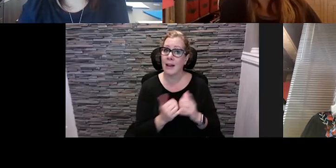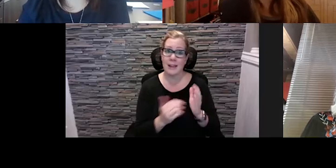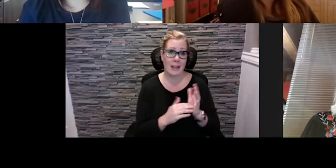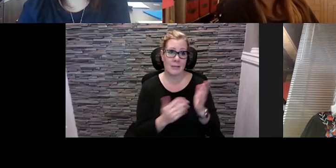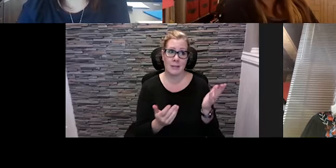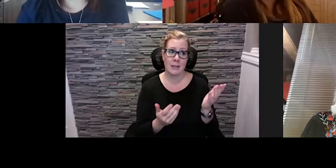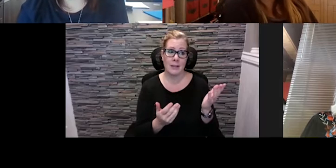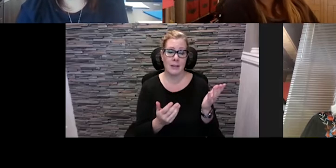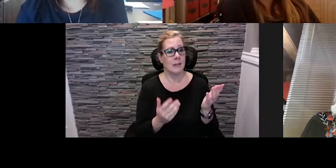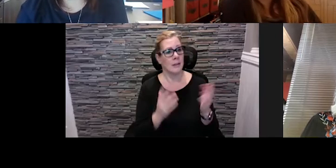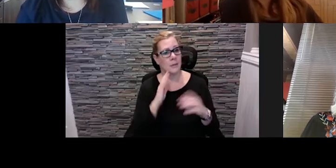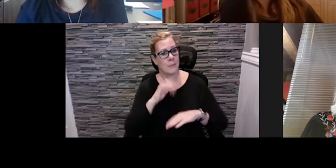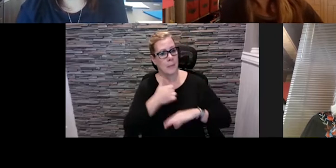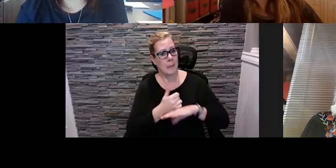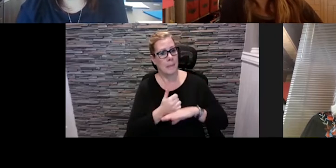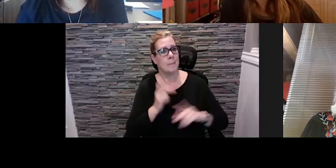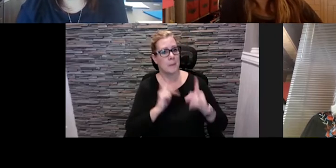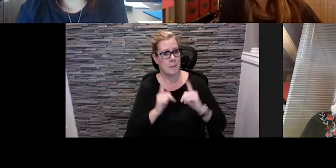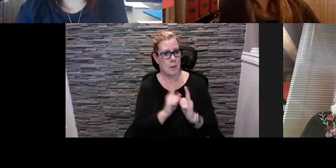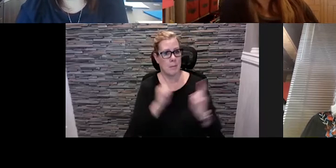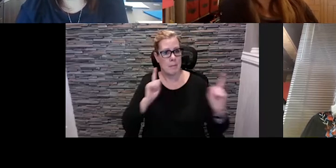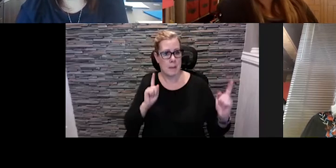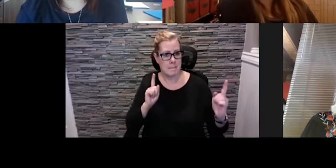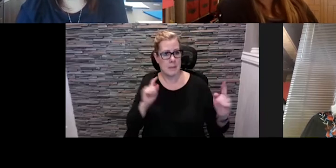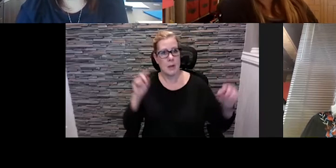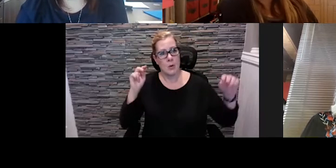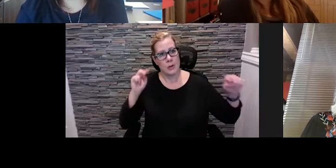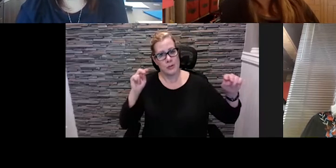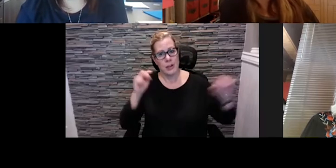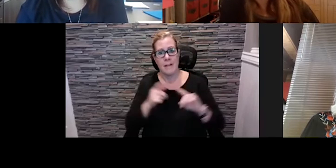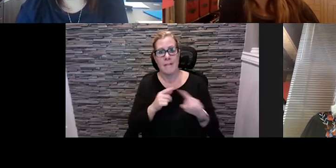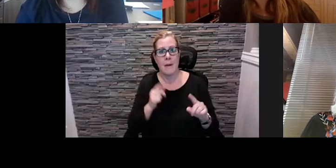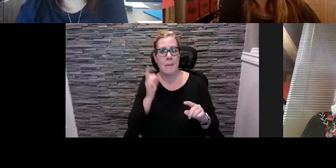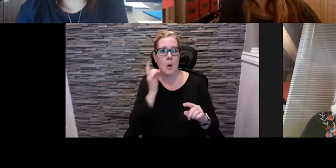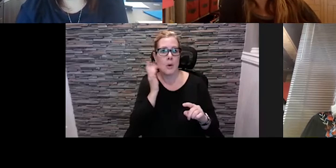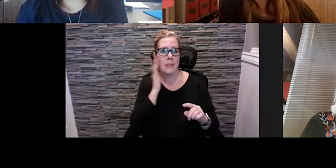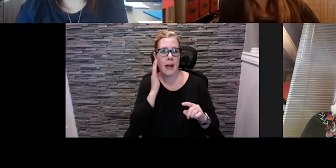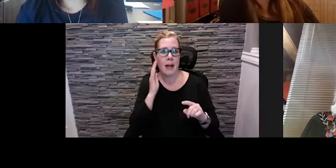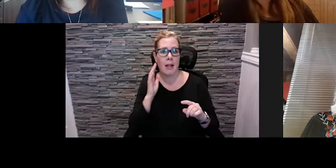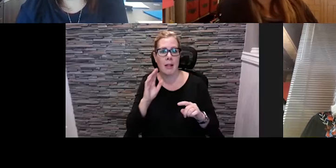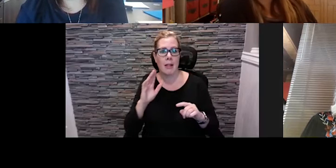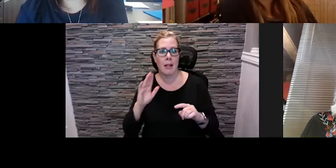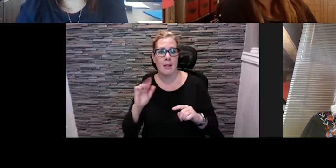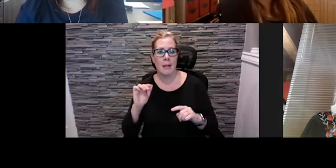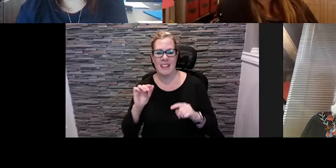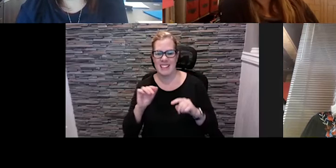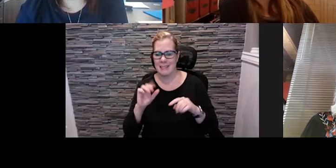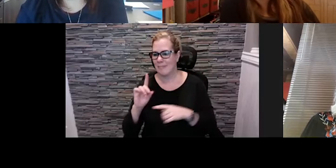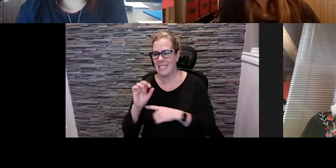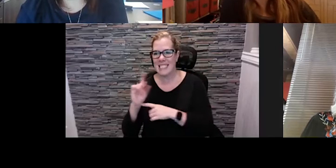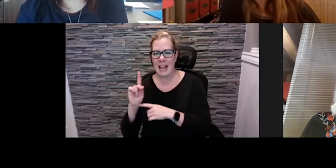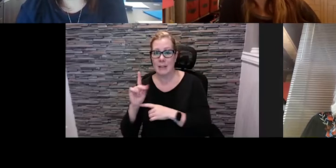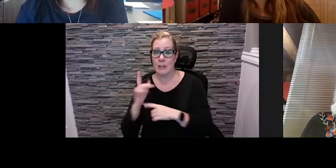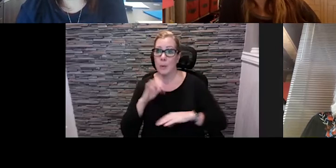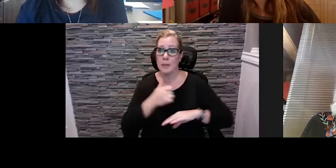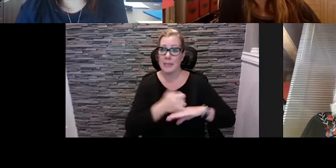situated where everyone is socially distanced watching these shows from the hotel balconies so um we would set up on a pool